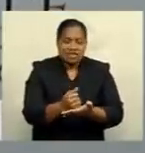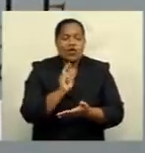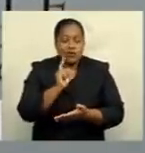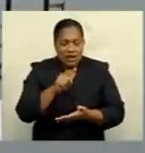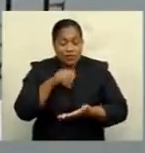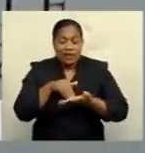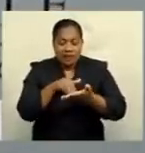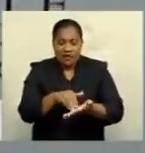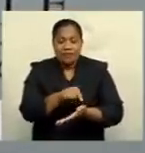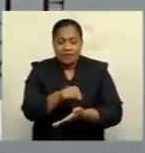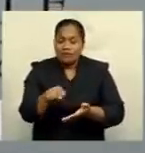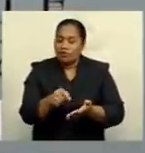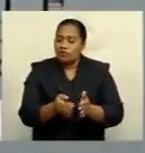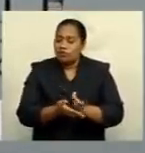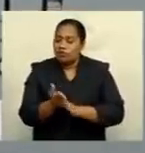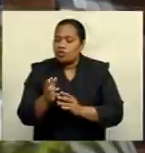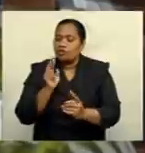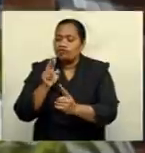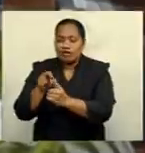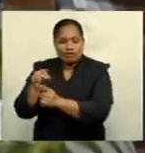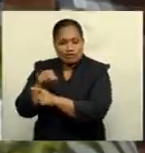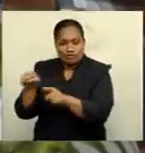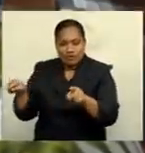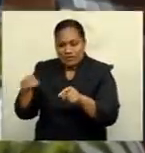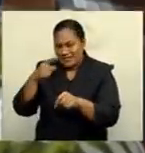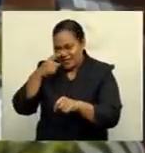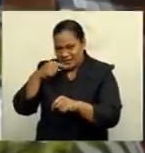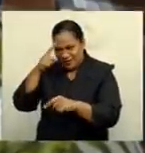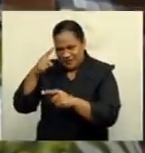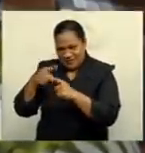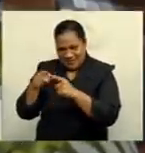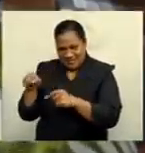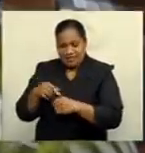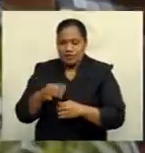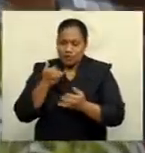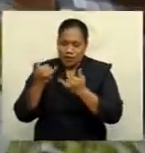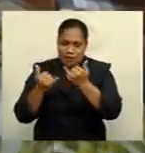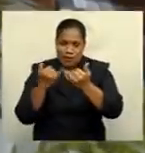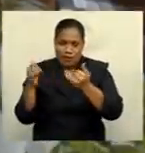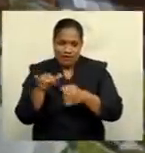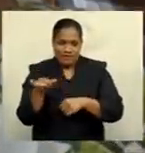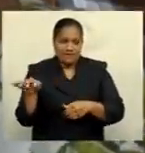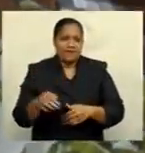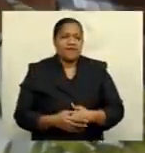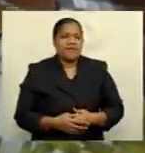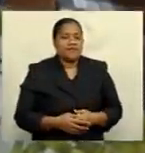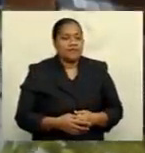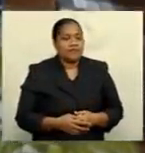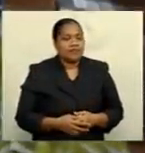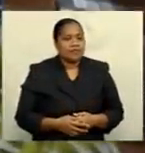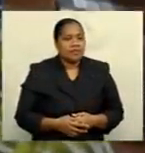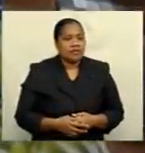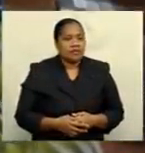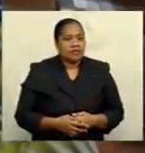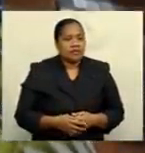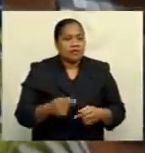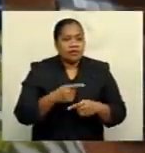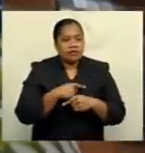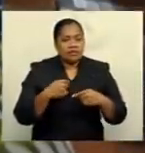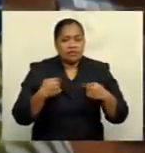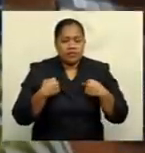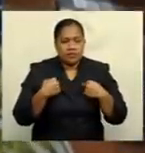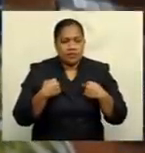We know that telemedicine exists. So we reached out through Pekai's, reached out to Vodafone